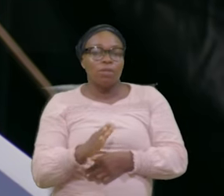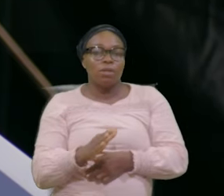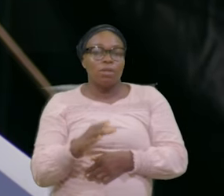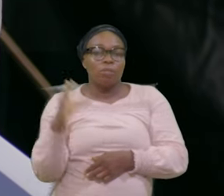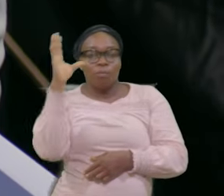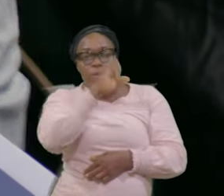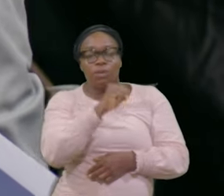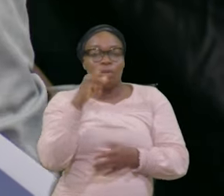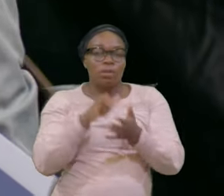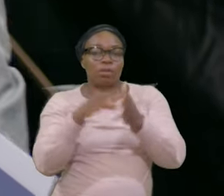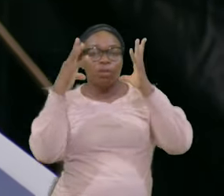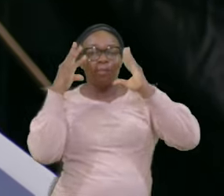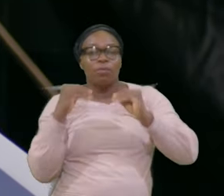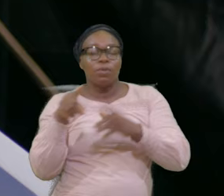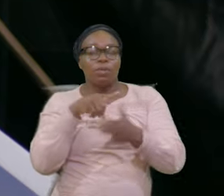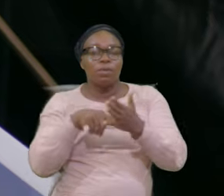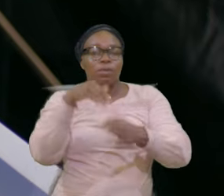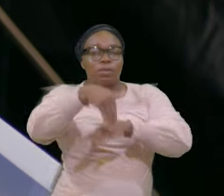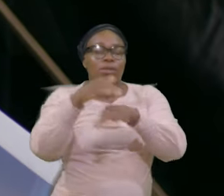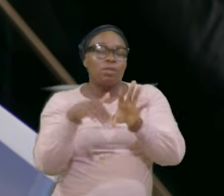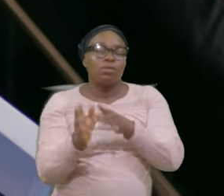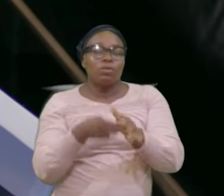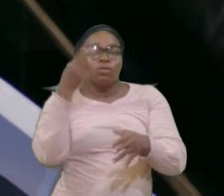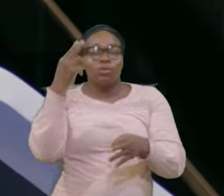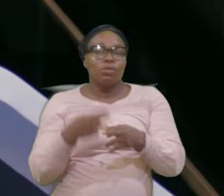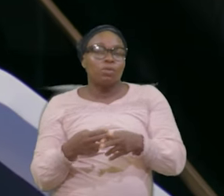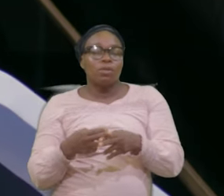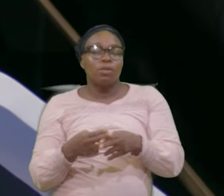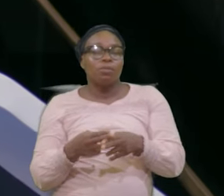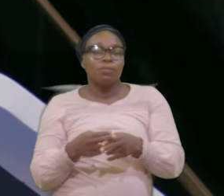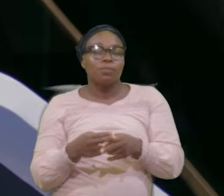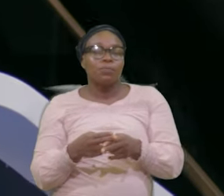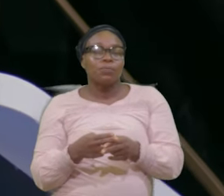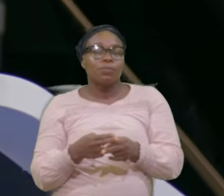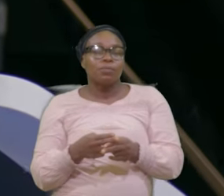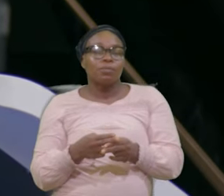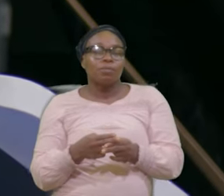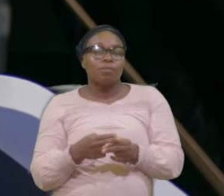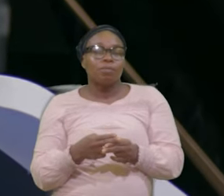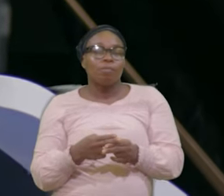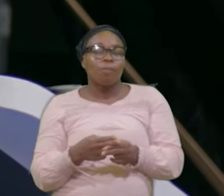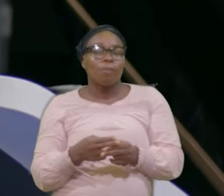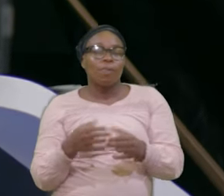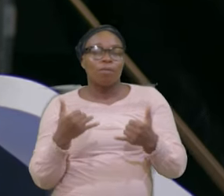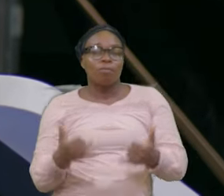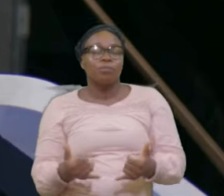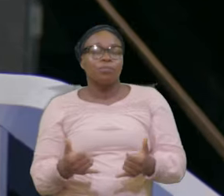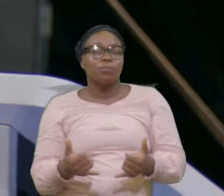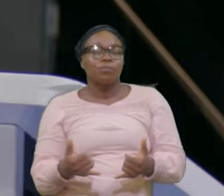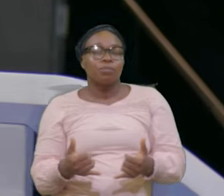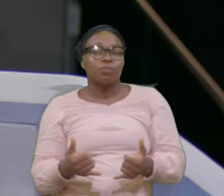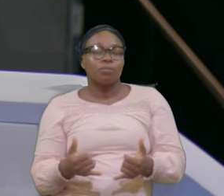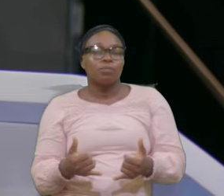Life Tonight Yes All Those Wands Can We See Them Now We Are See That You Already